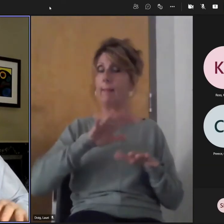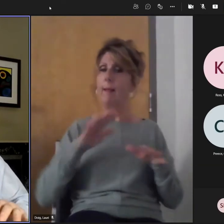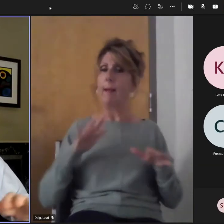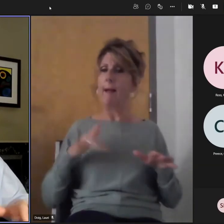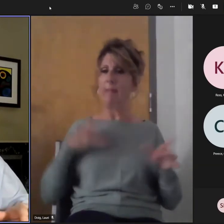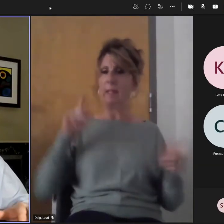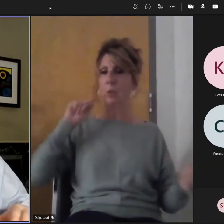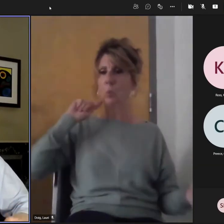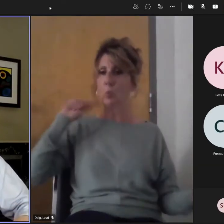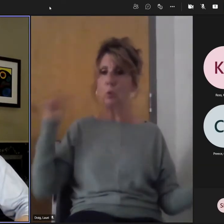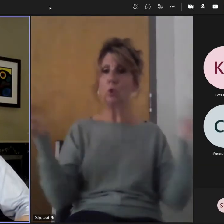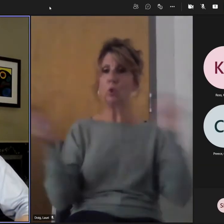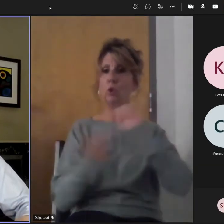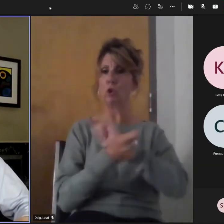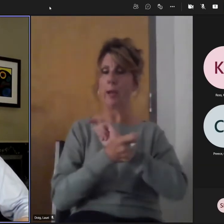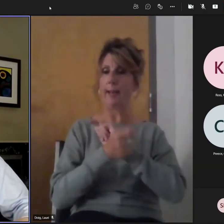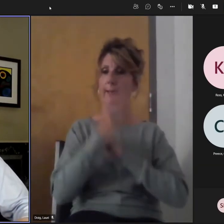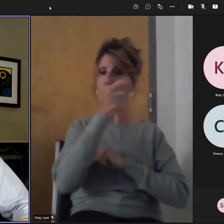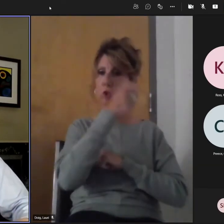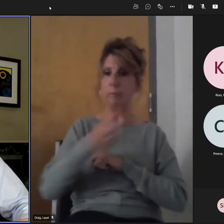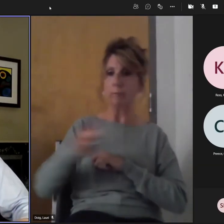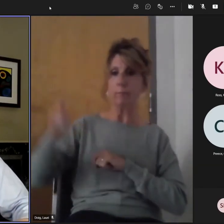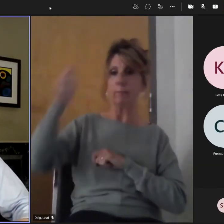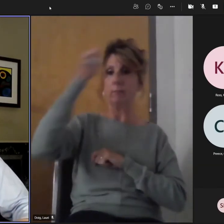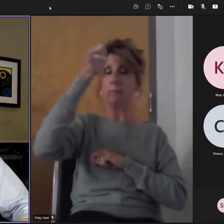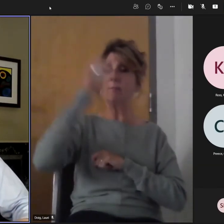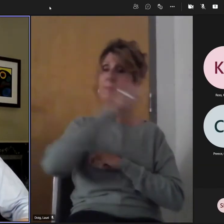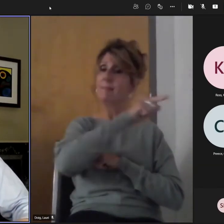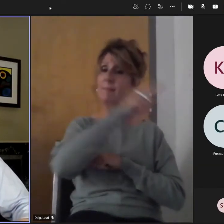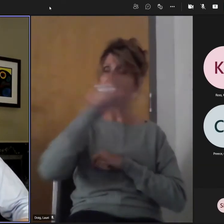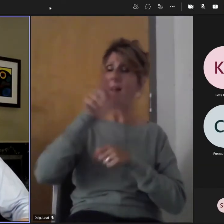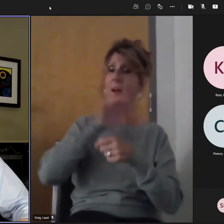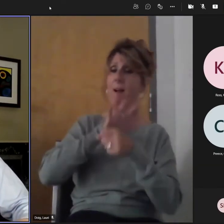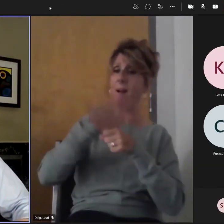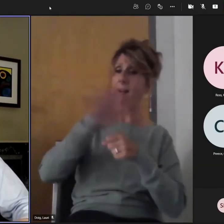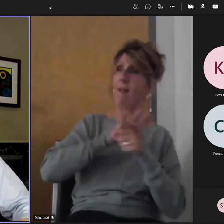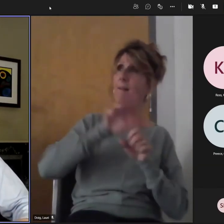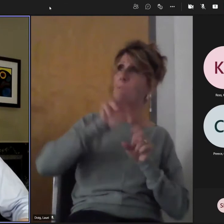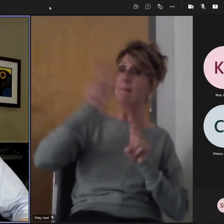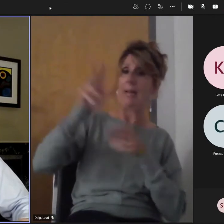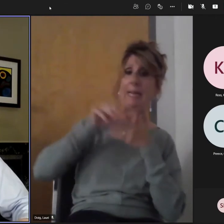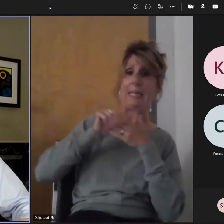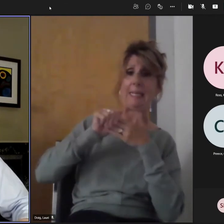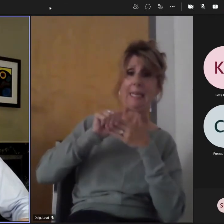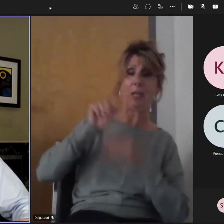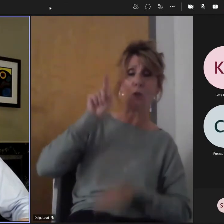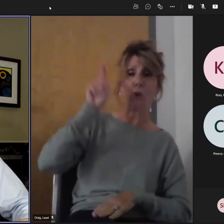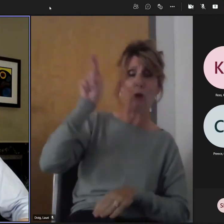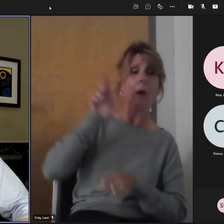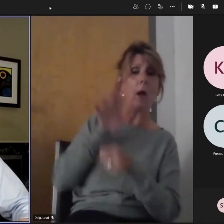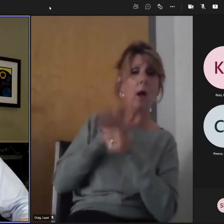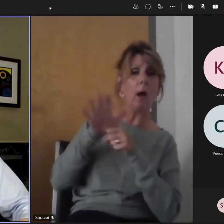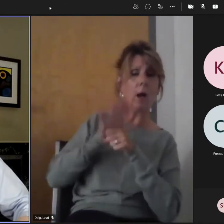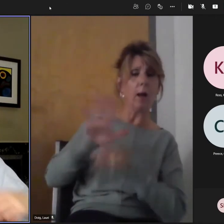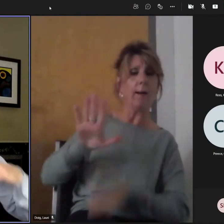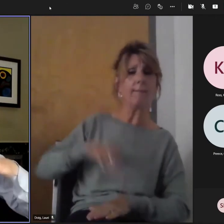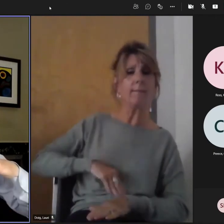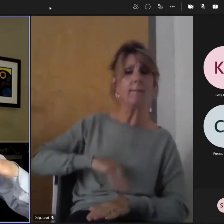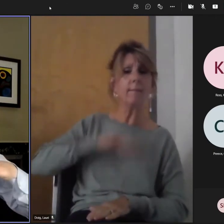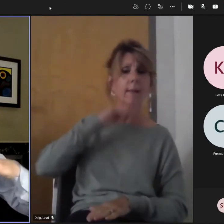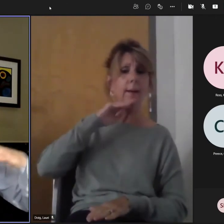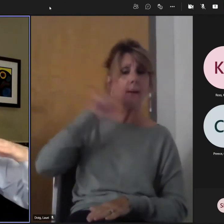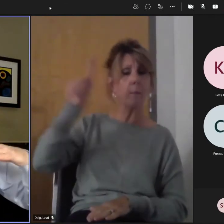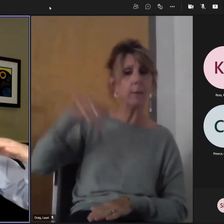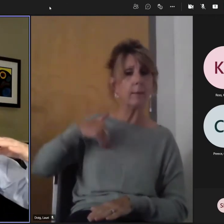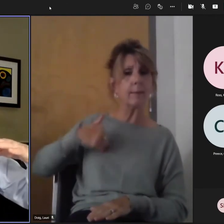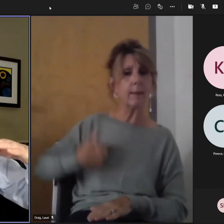people increasingly, including the young, are tired of bad leadership at the center. So I think there's an opportunity here, but you don't have